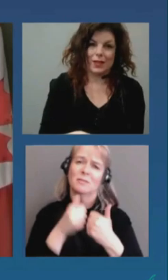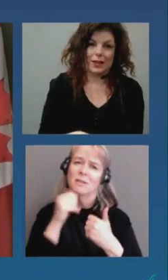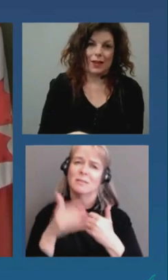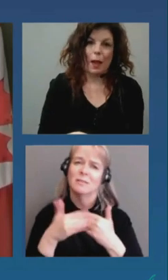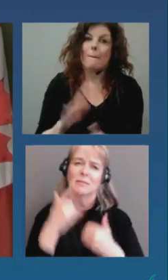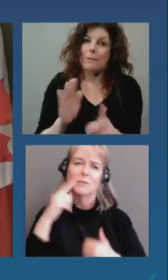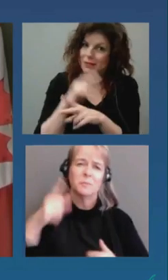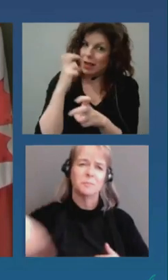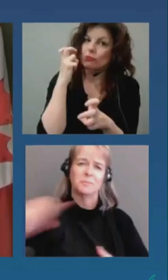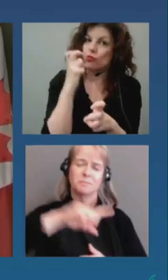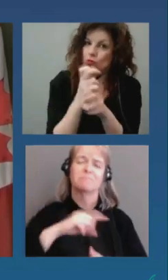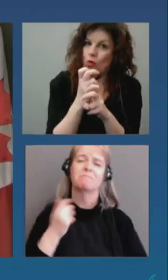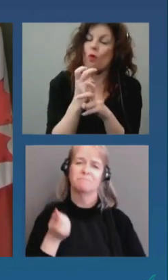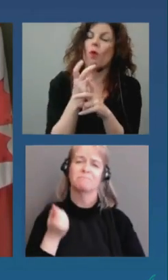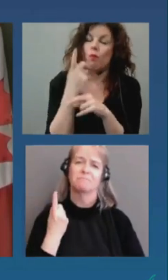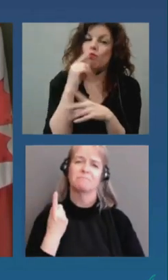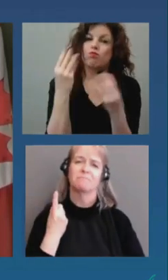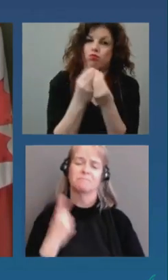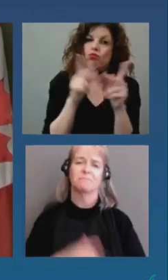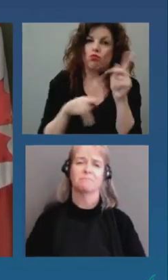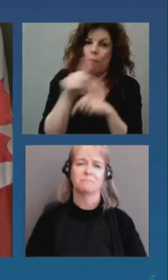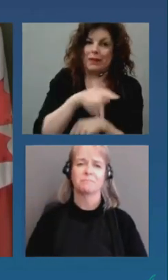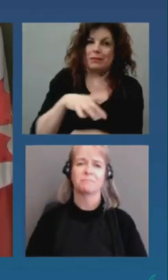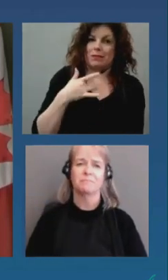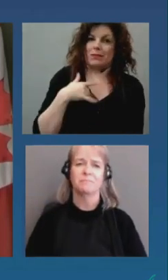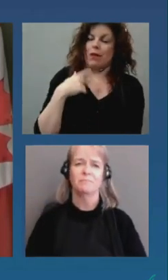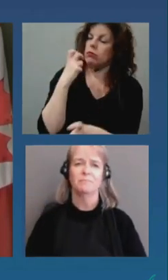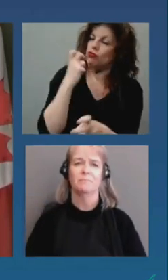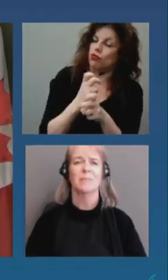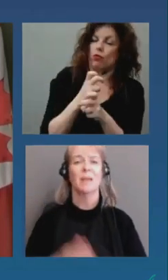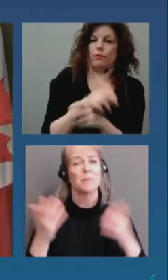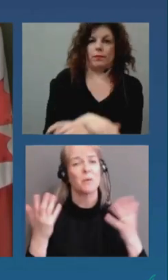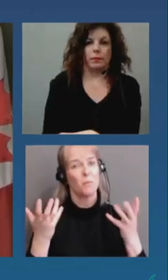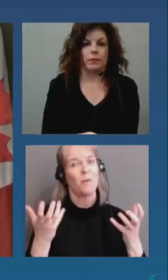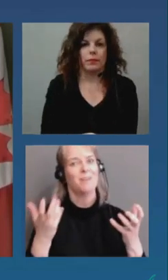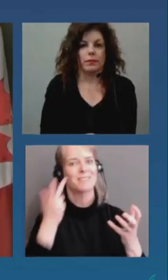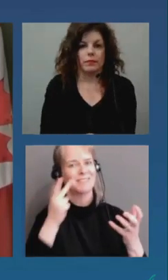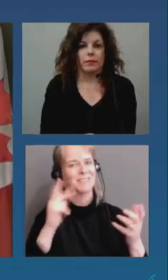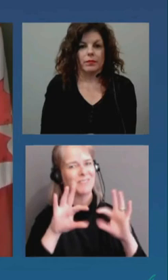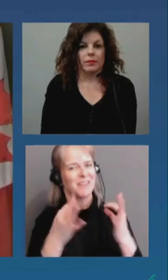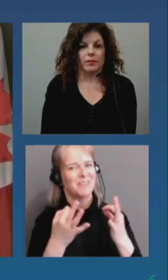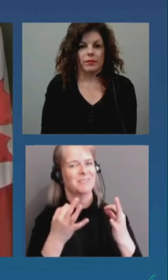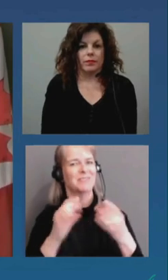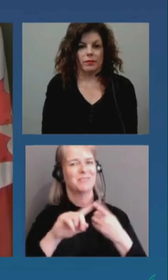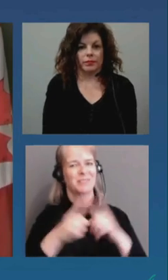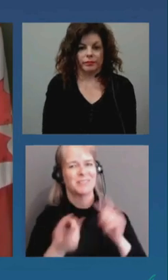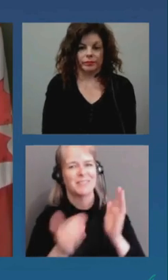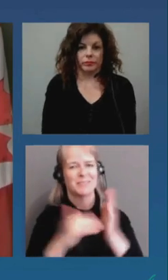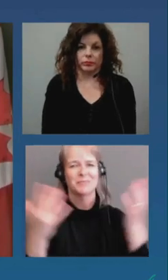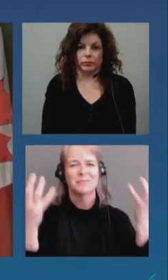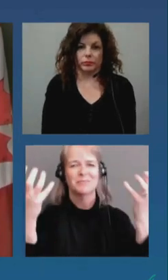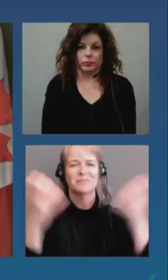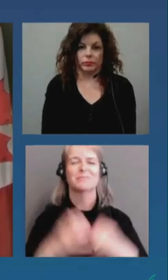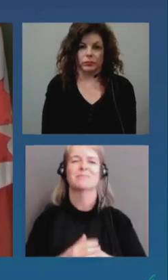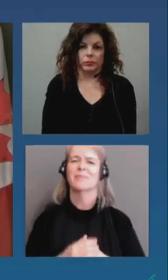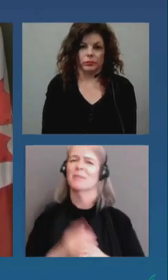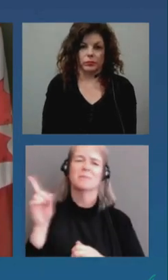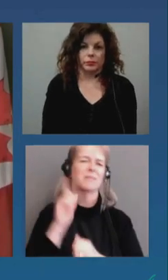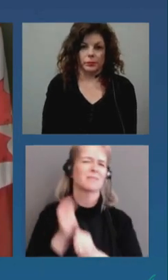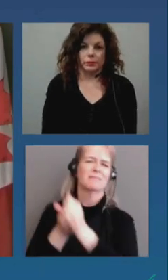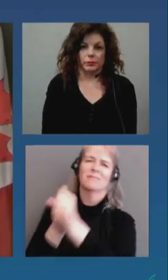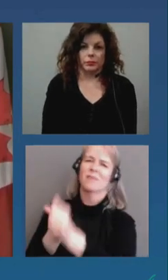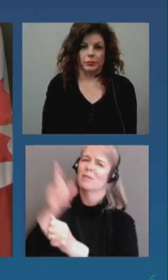see our family members and our friends but we must continue to follow a stay-at-home order